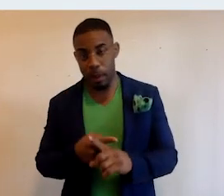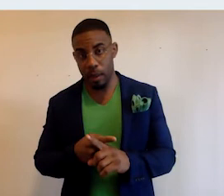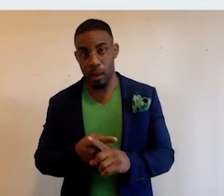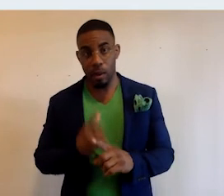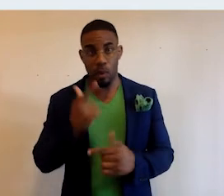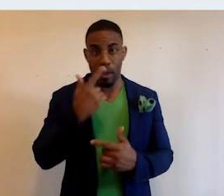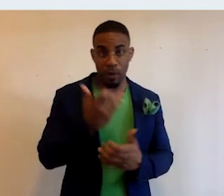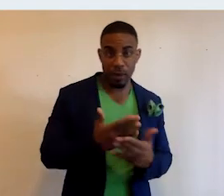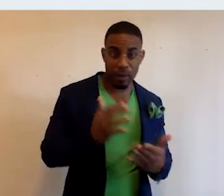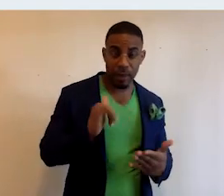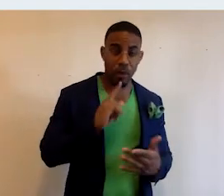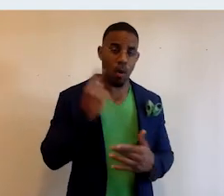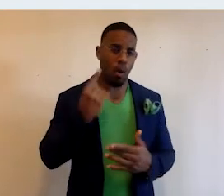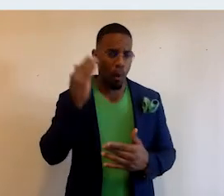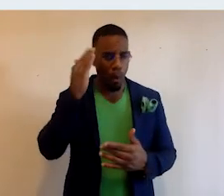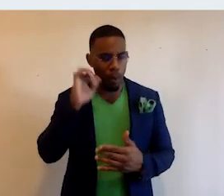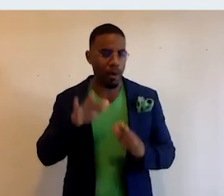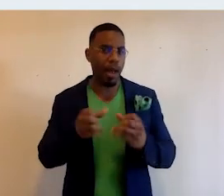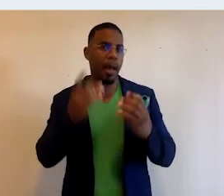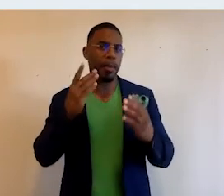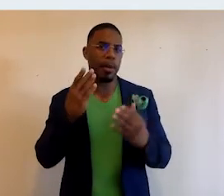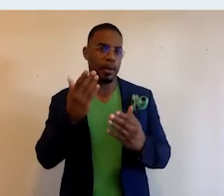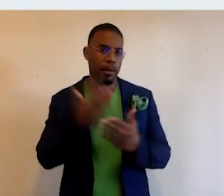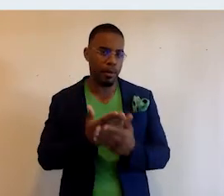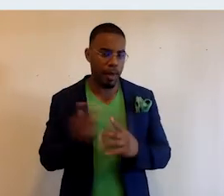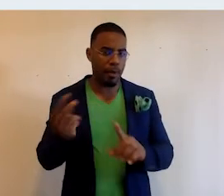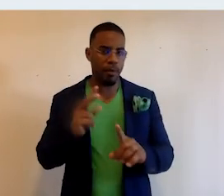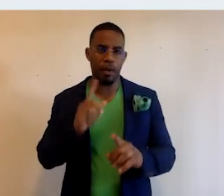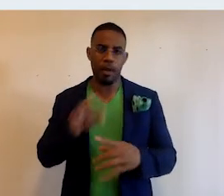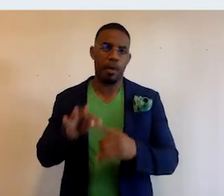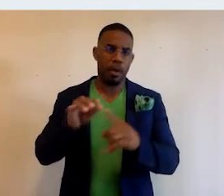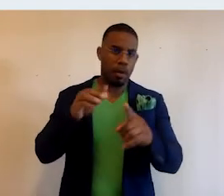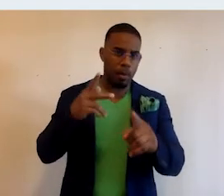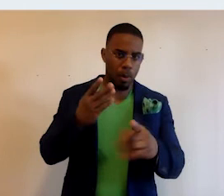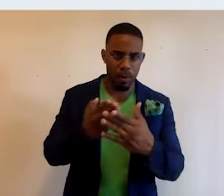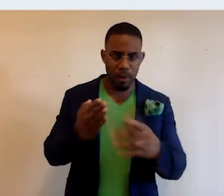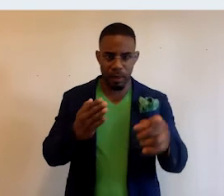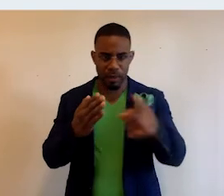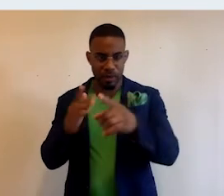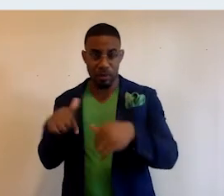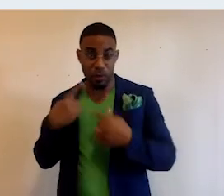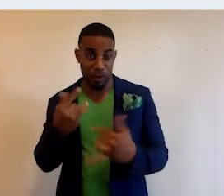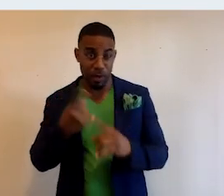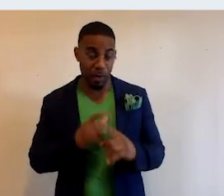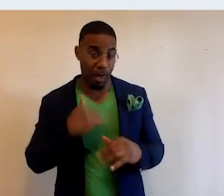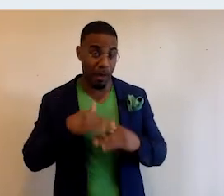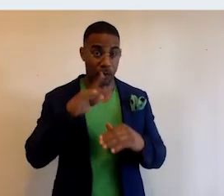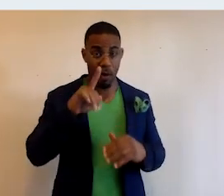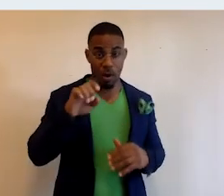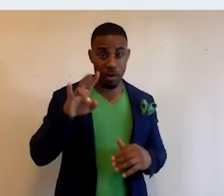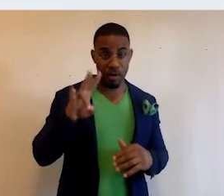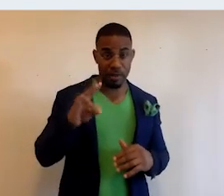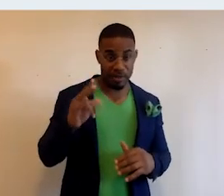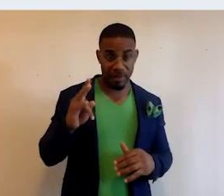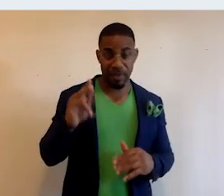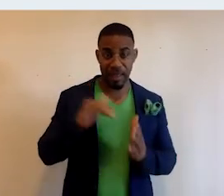One of the interesting things that we're always aware of is how many fact views. This particular purple item, so far this month, we've had over 117